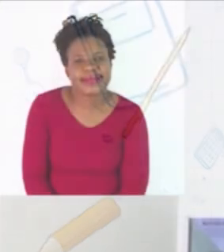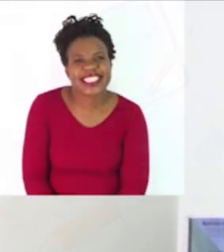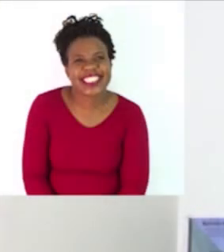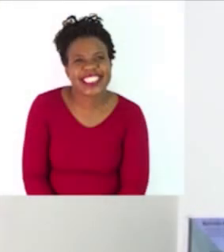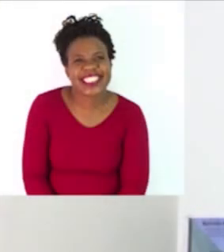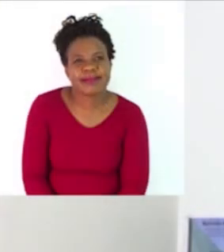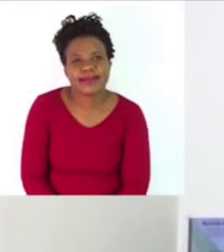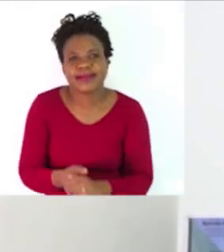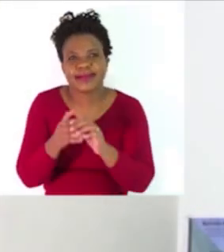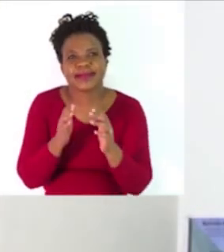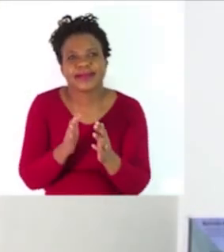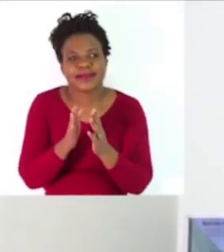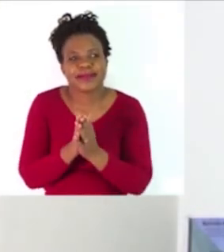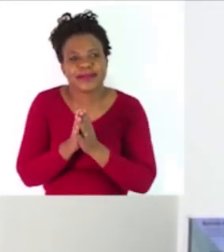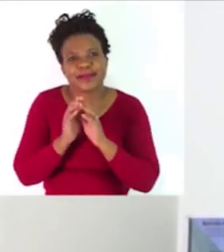All right.